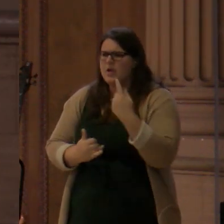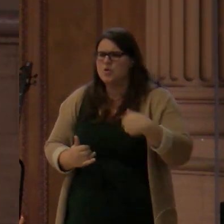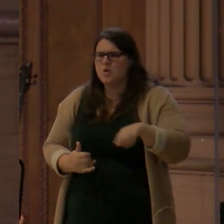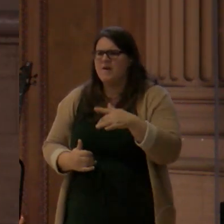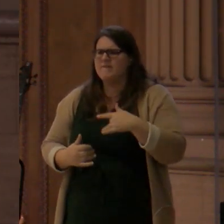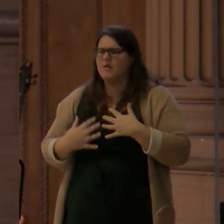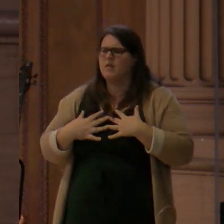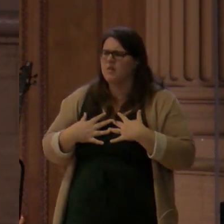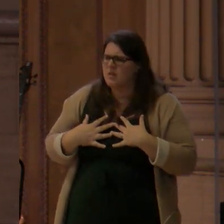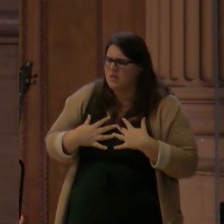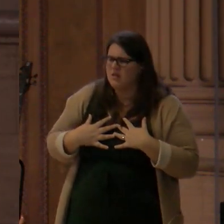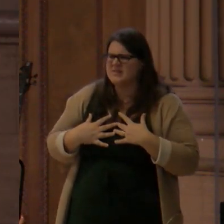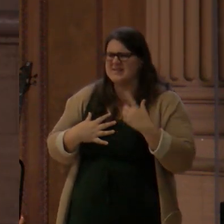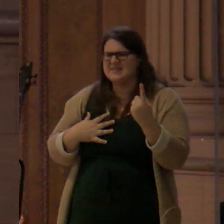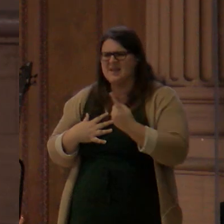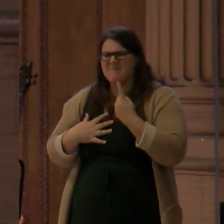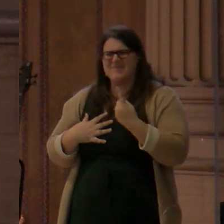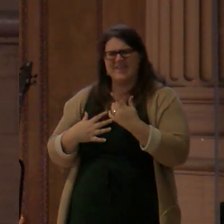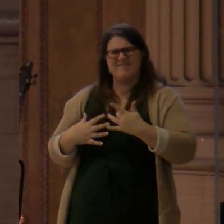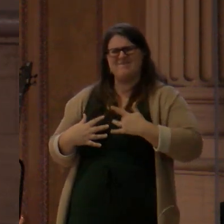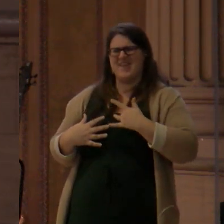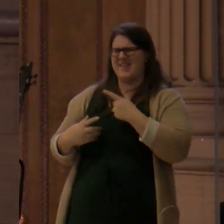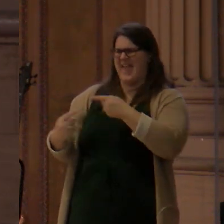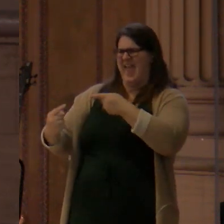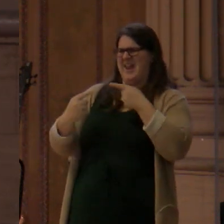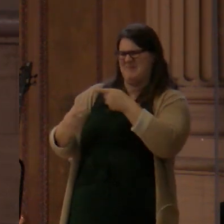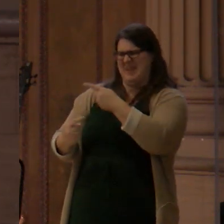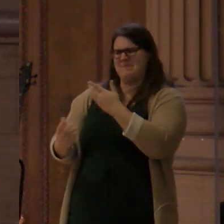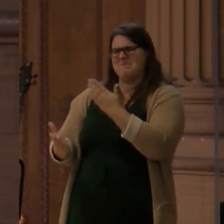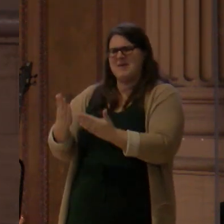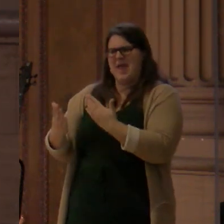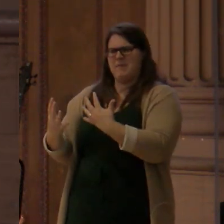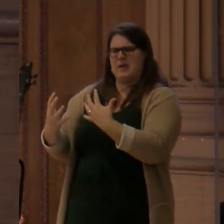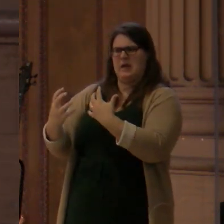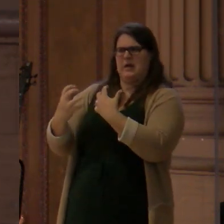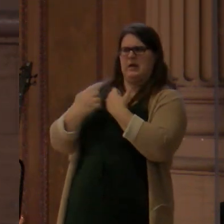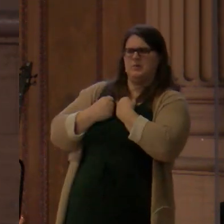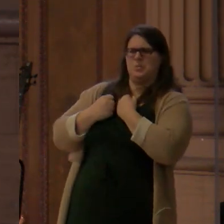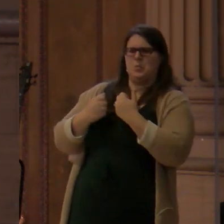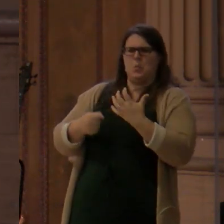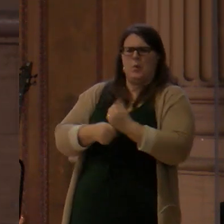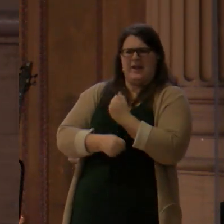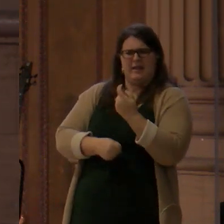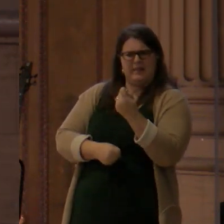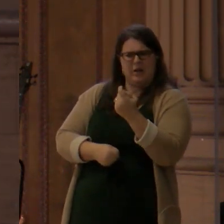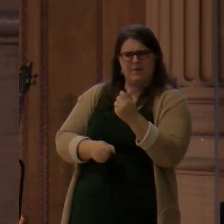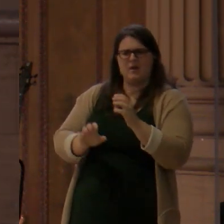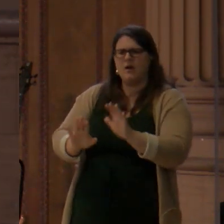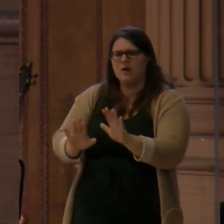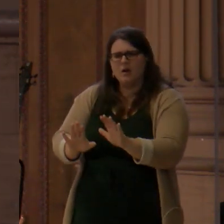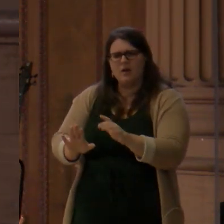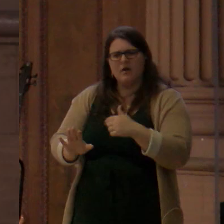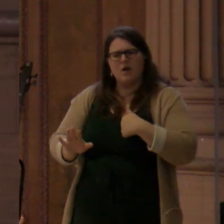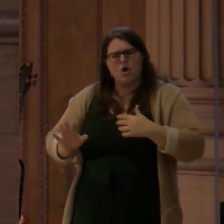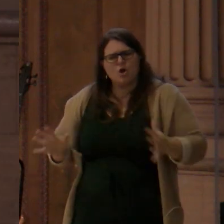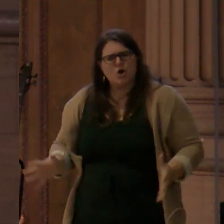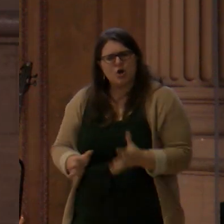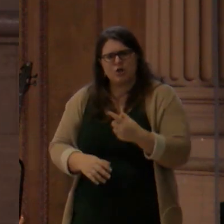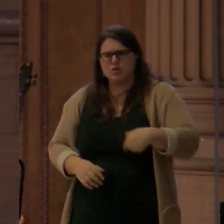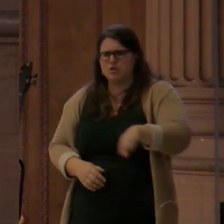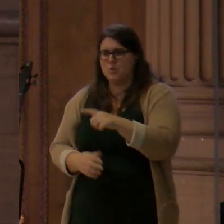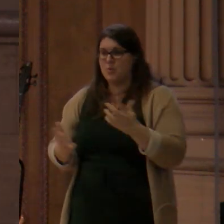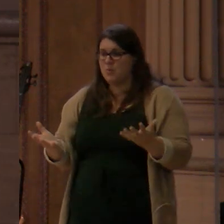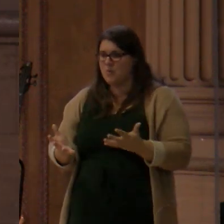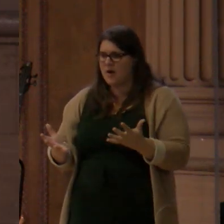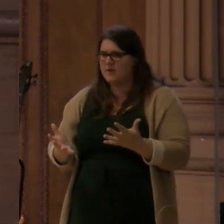Can I encourage you? I just want to encourage you with the words that Charles Spurgeon encouraged his church. This is back in 1876 when he